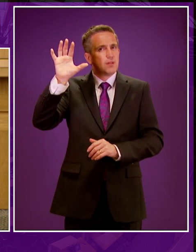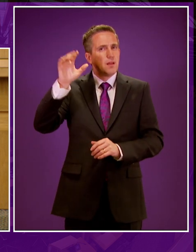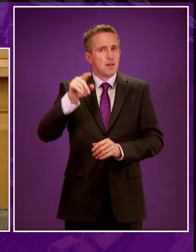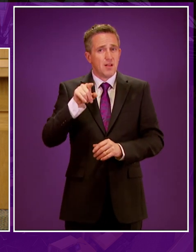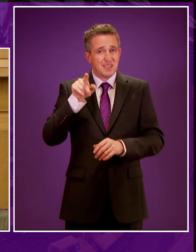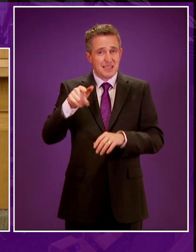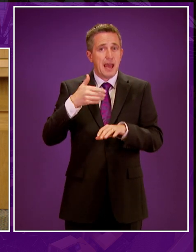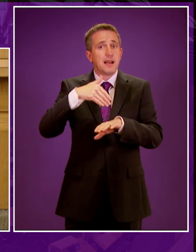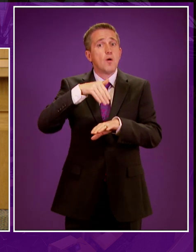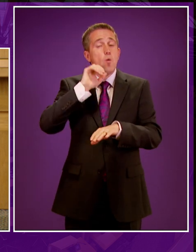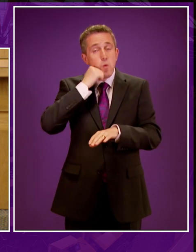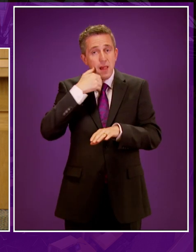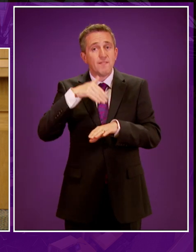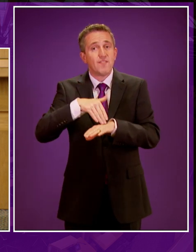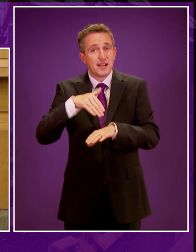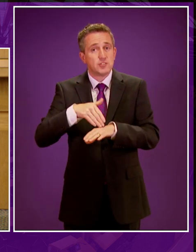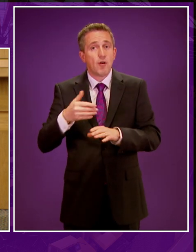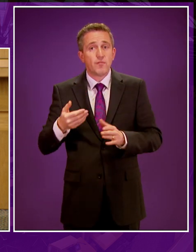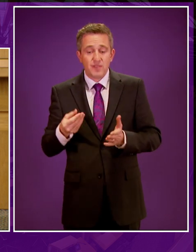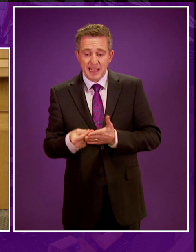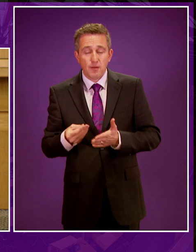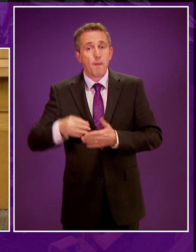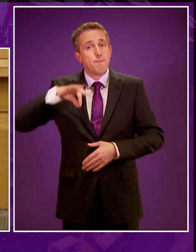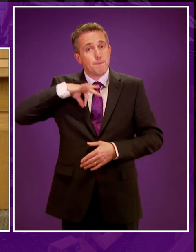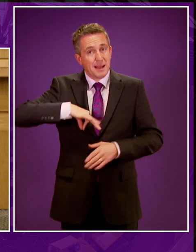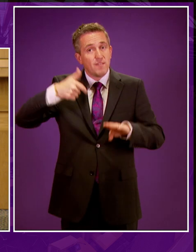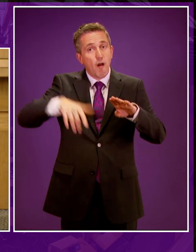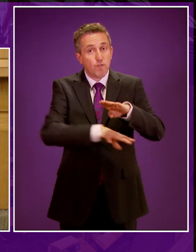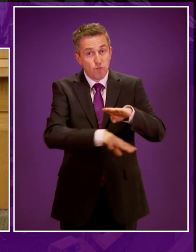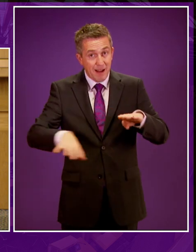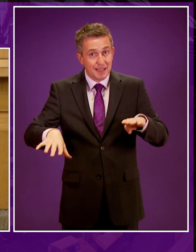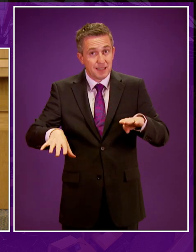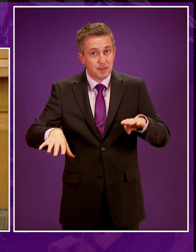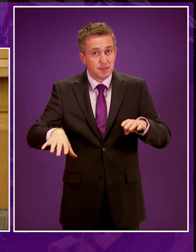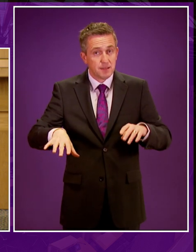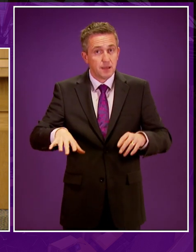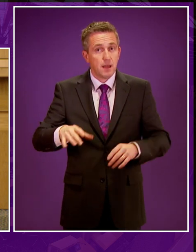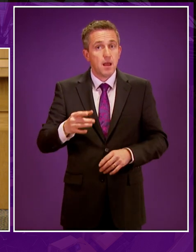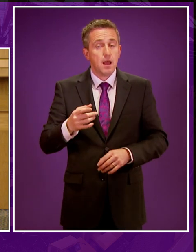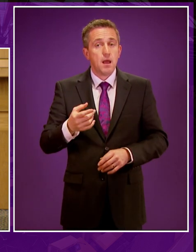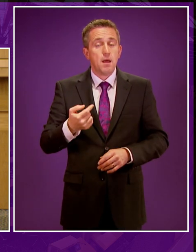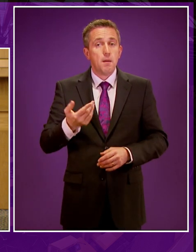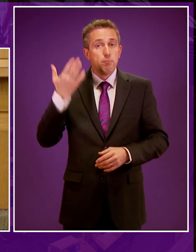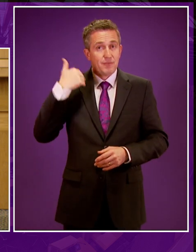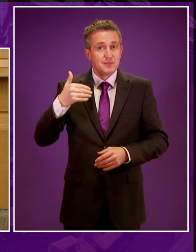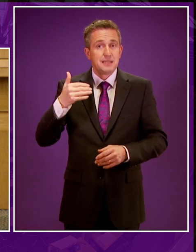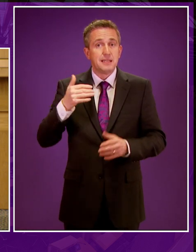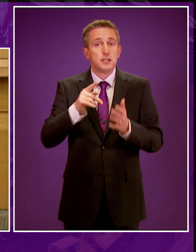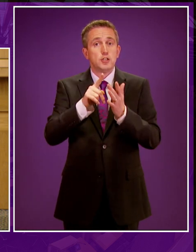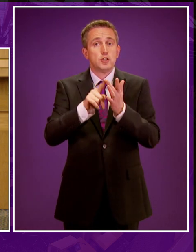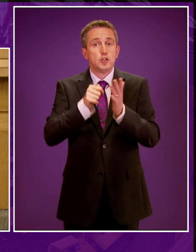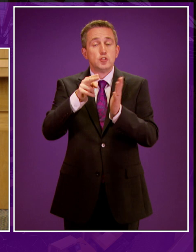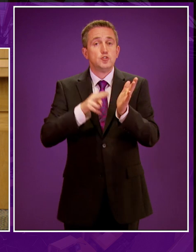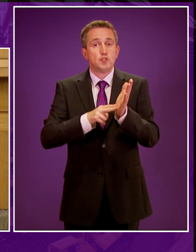on what the economic impact of allowing fracking to take place would be. Now, as somebody who was refereed by John